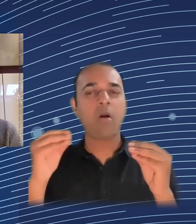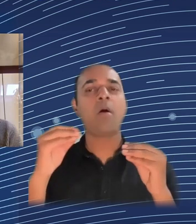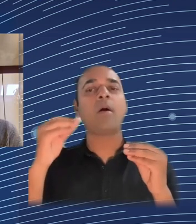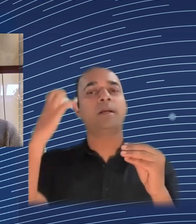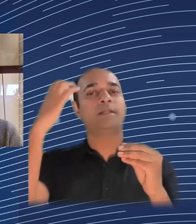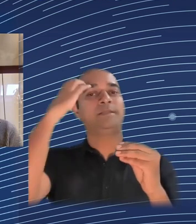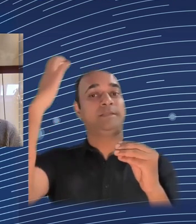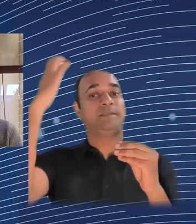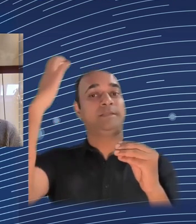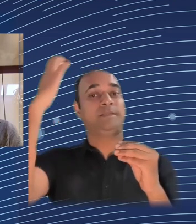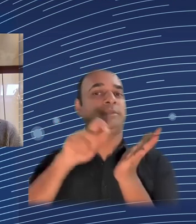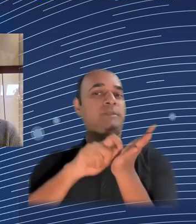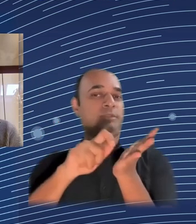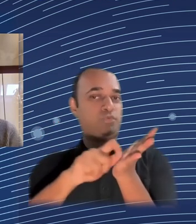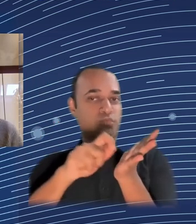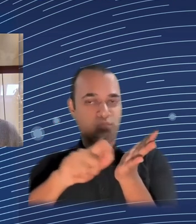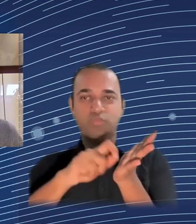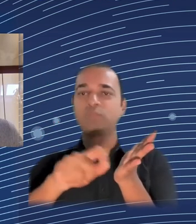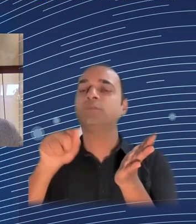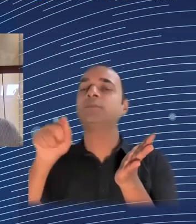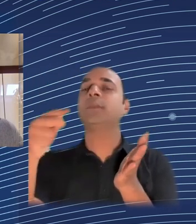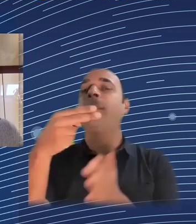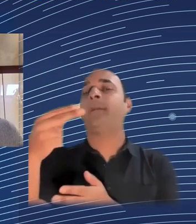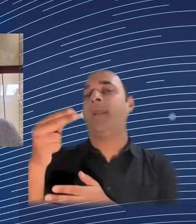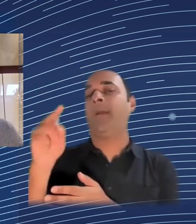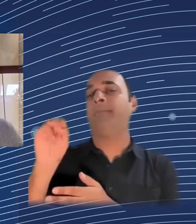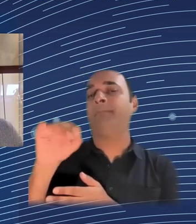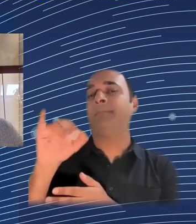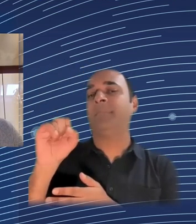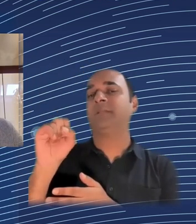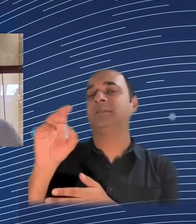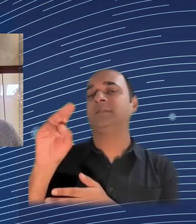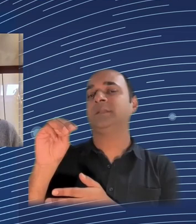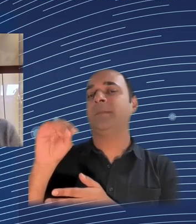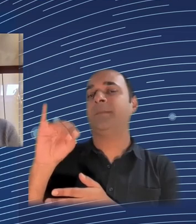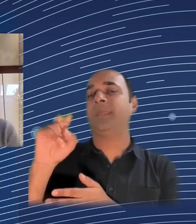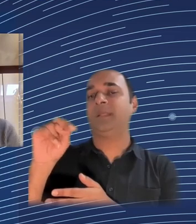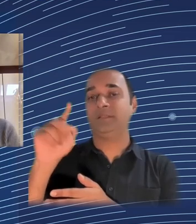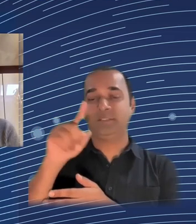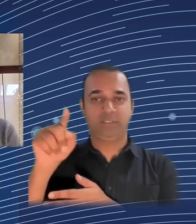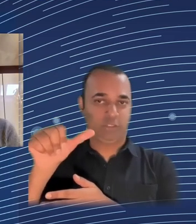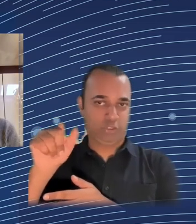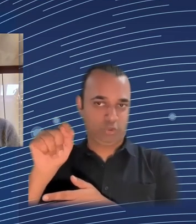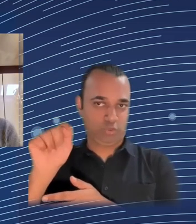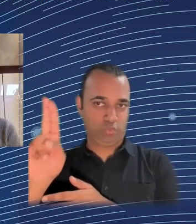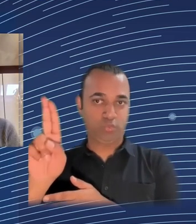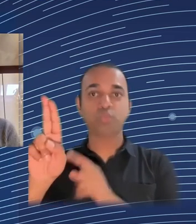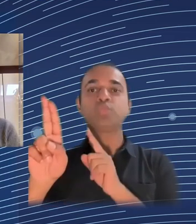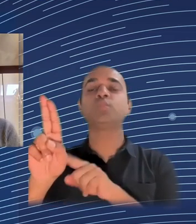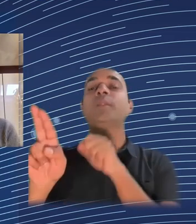European-funded Programs. Thank you for joining us. Next to her is sitting Cohesion Policy